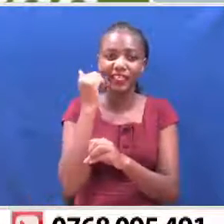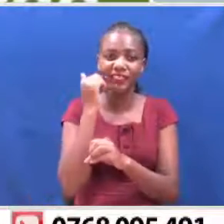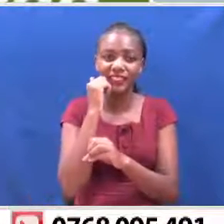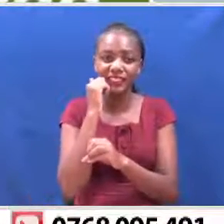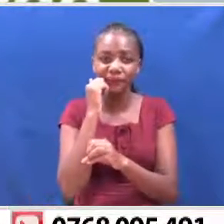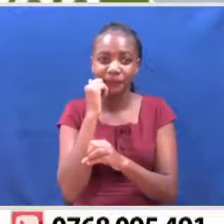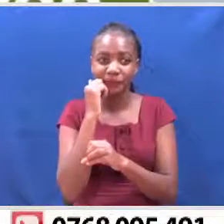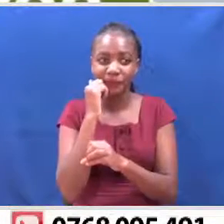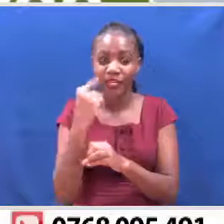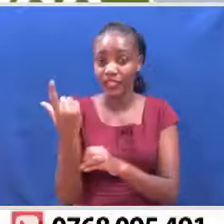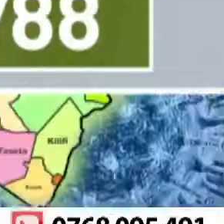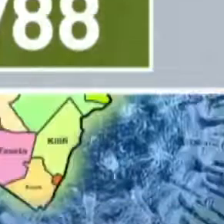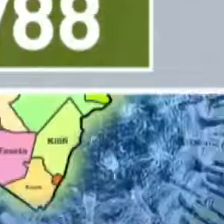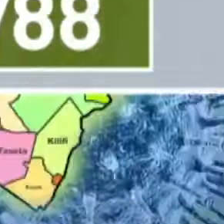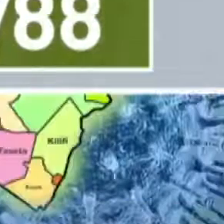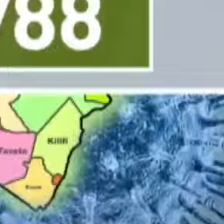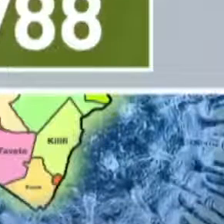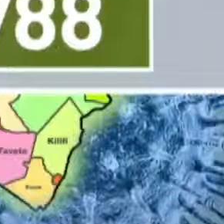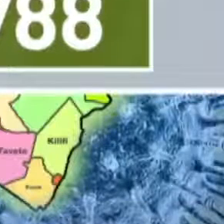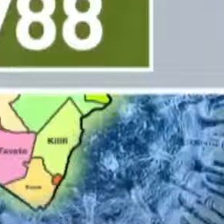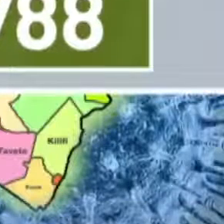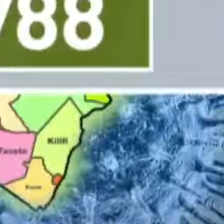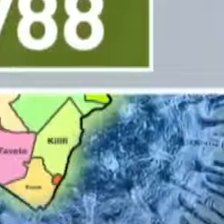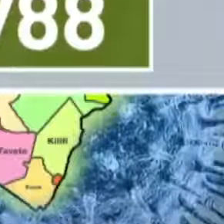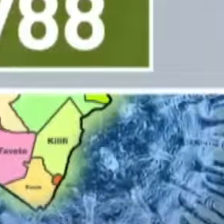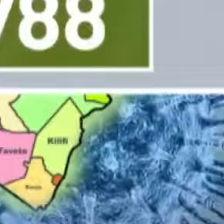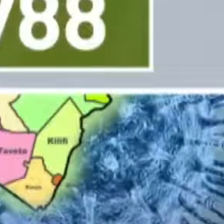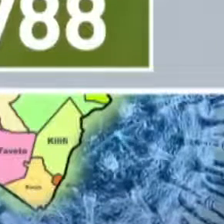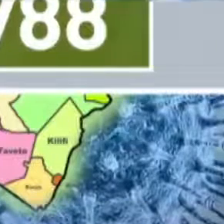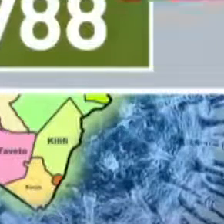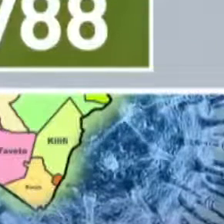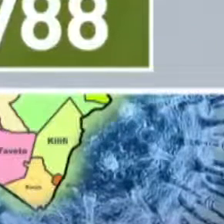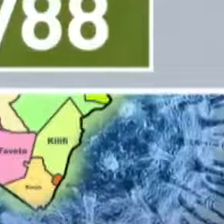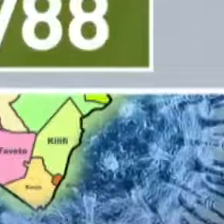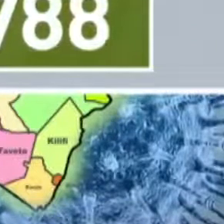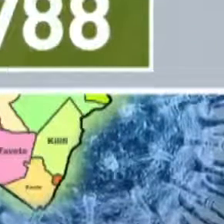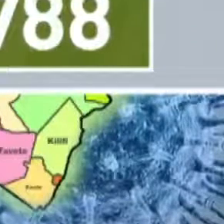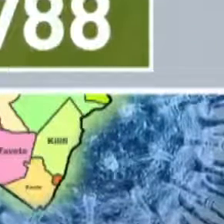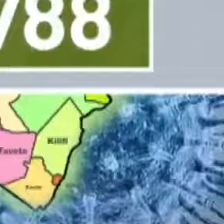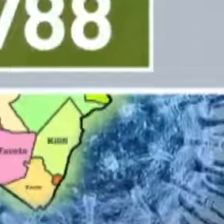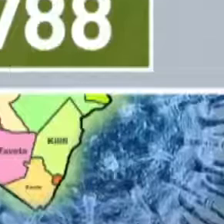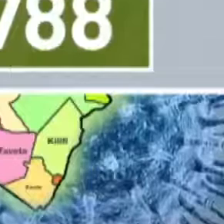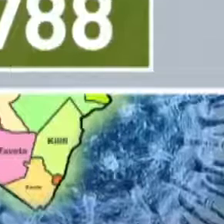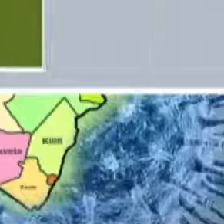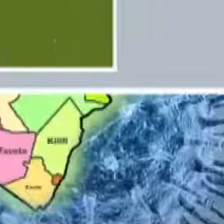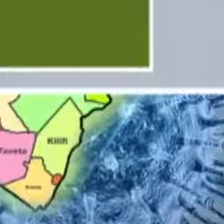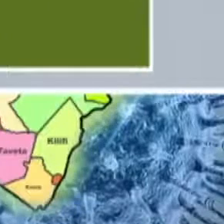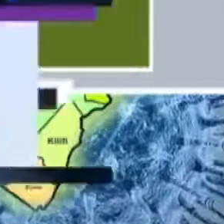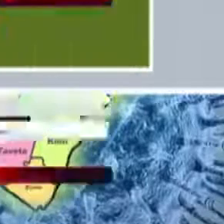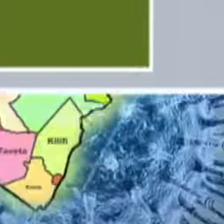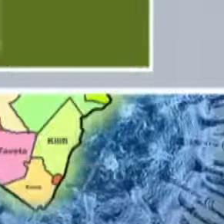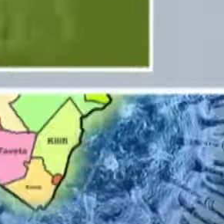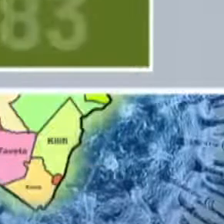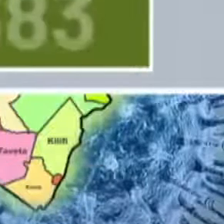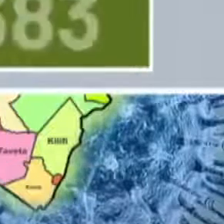recoveries in a single day after 11,177 people were reported to have recovered. 1